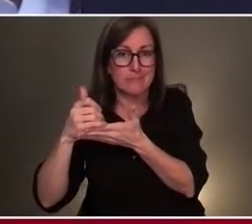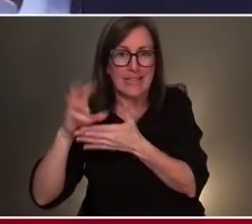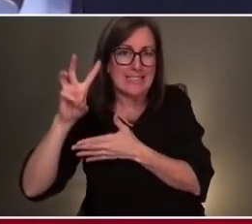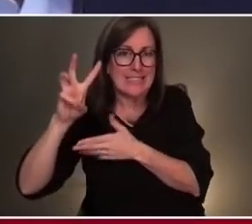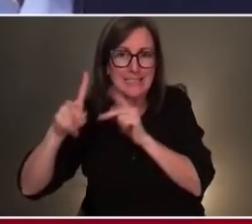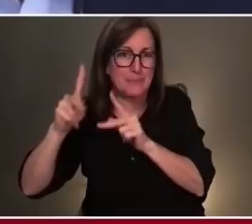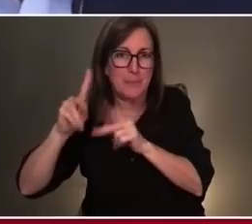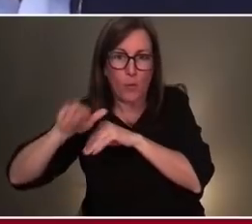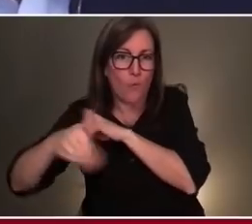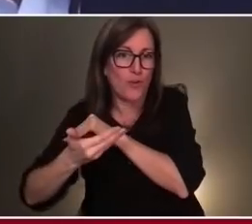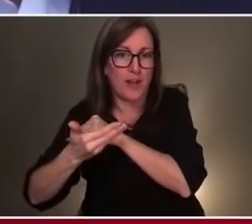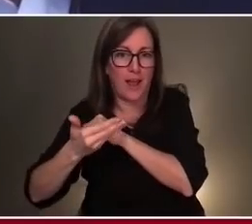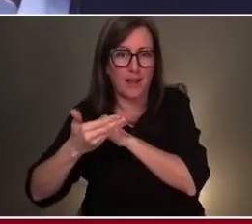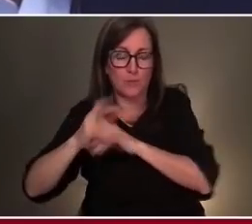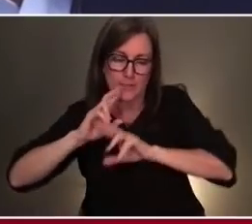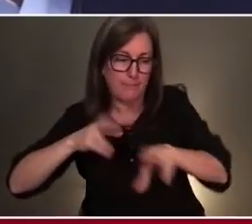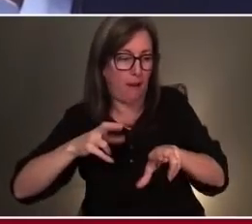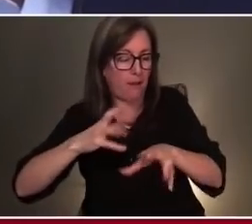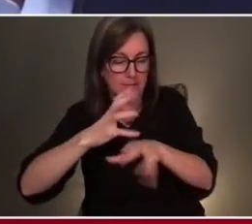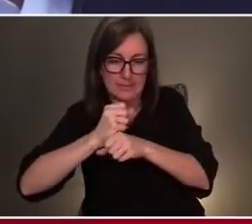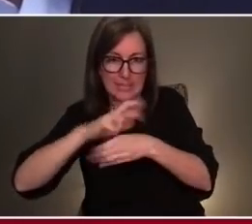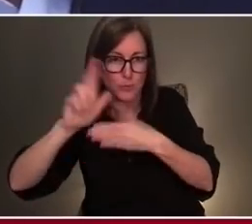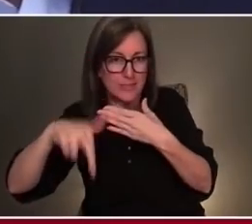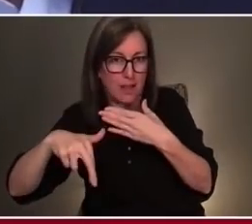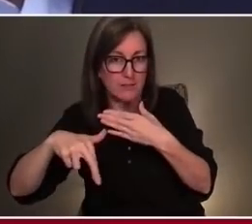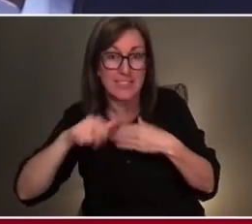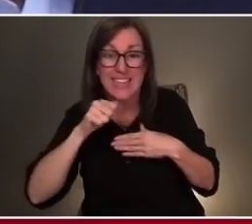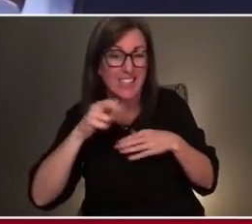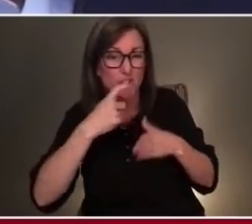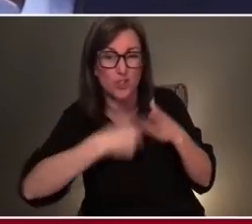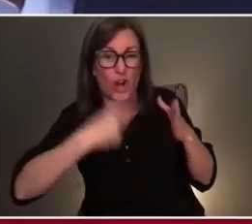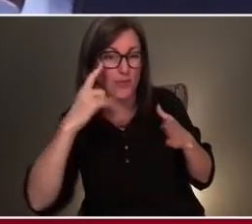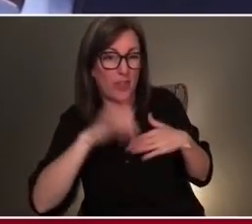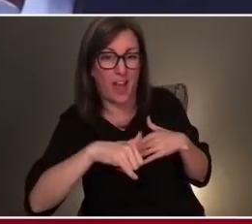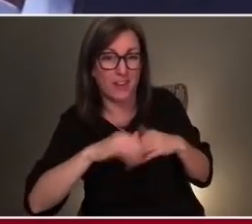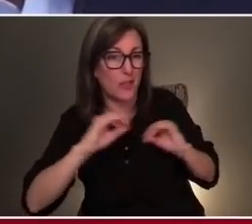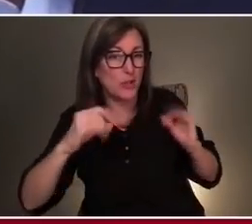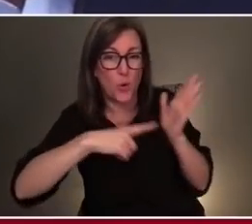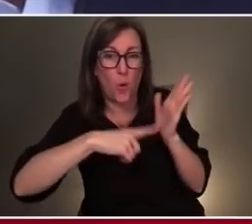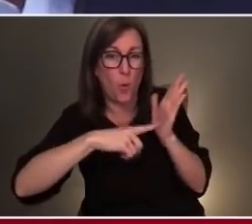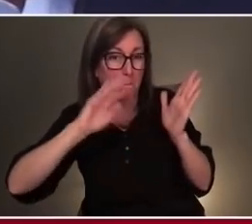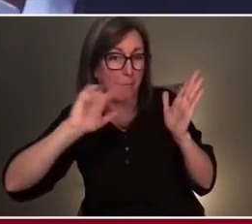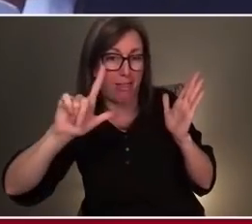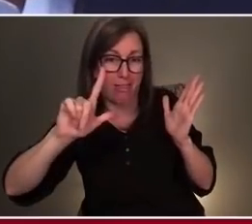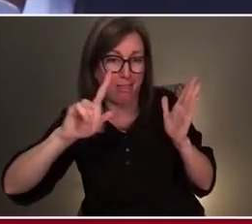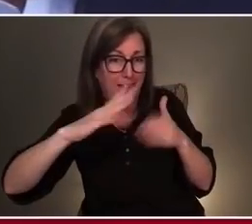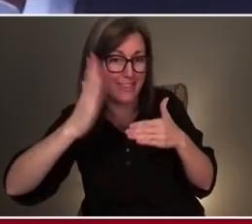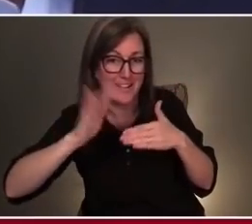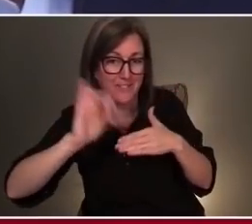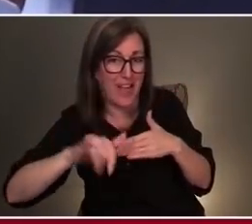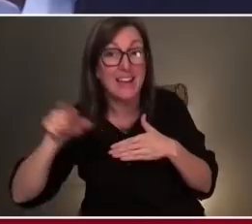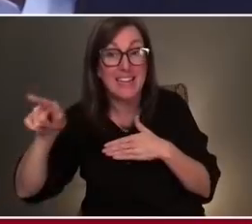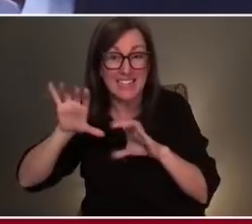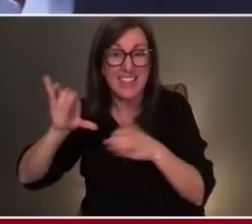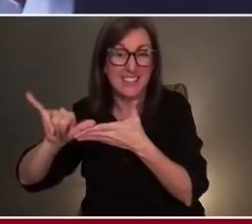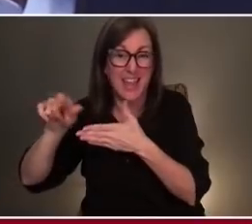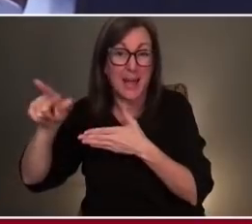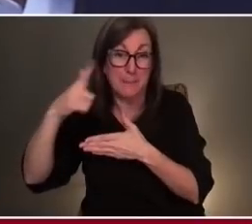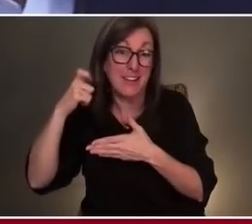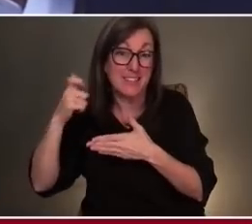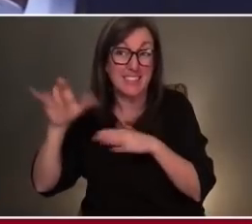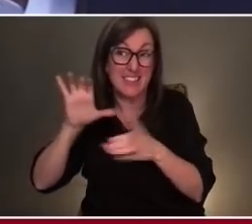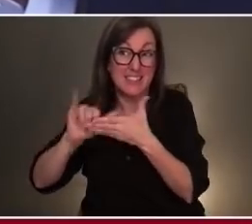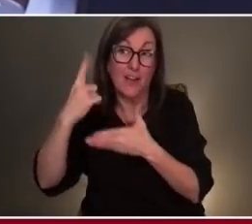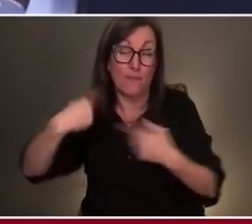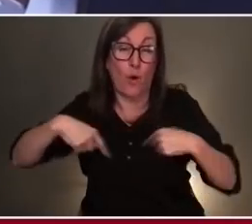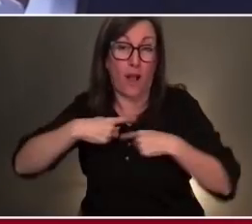and responds, gets results, he doesn't charge them for that. There's no bill at the end of that. He does that because he does that for us.